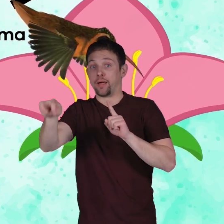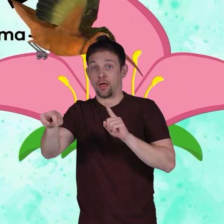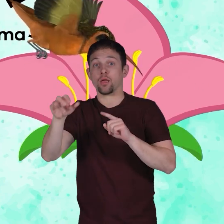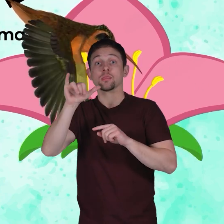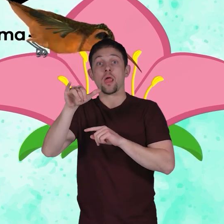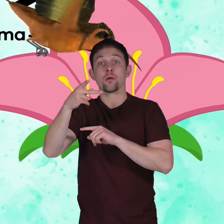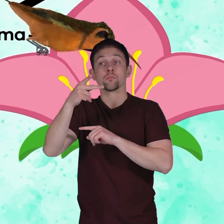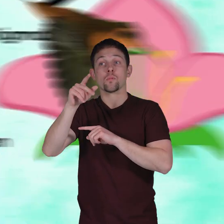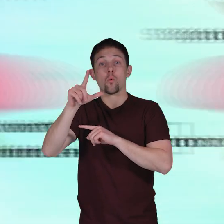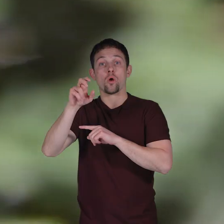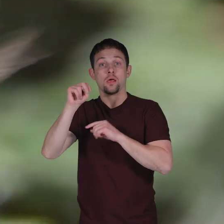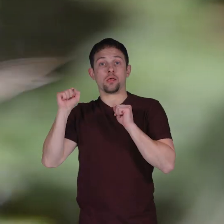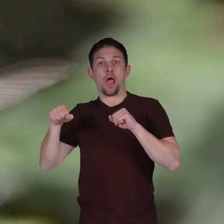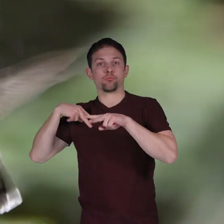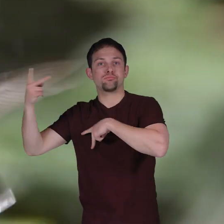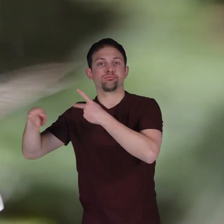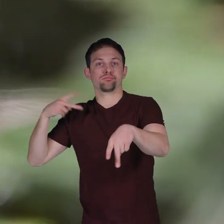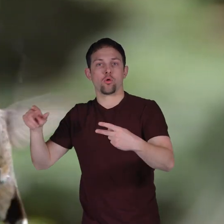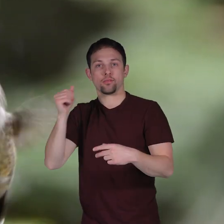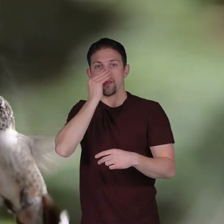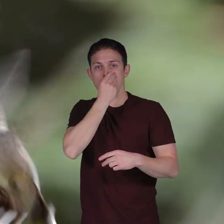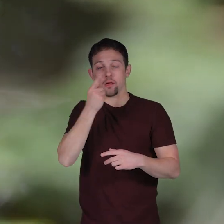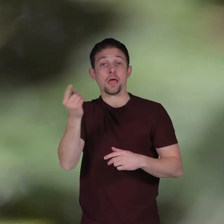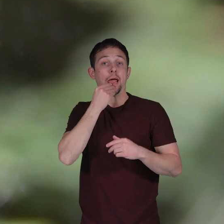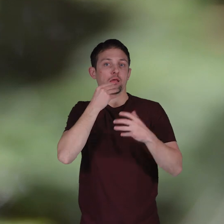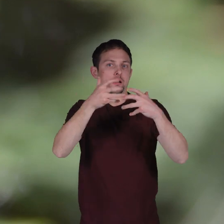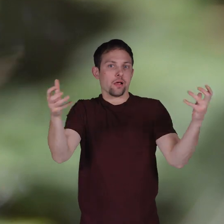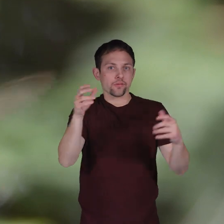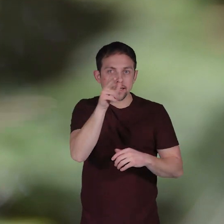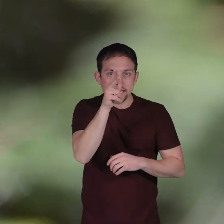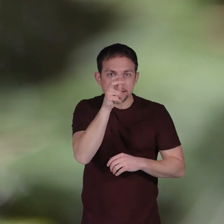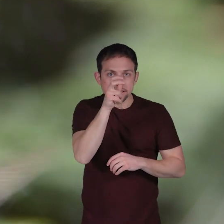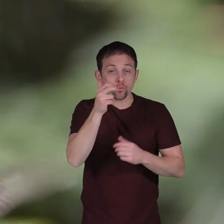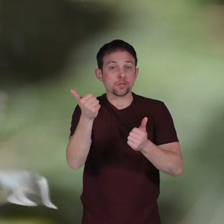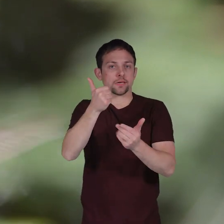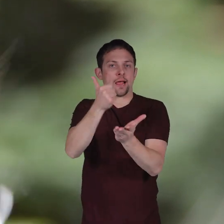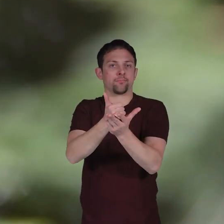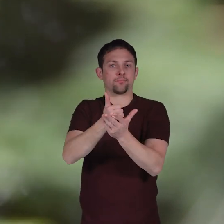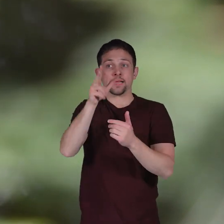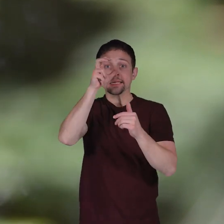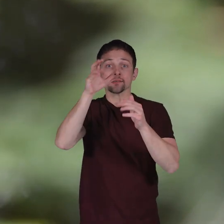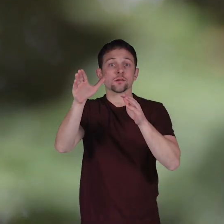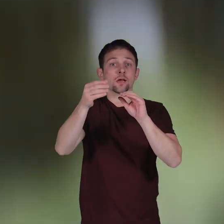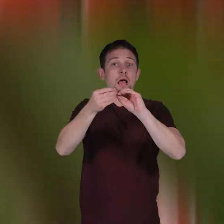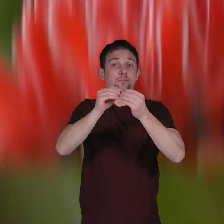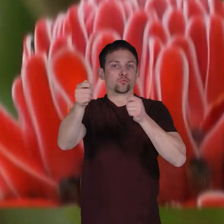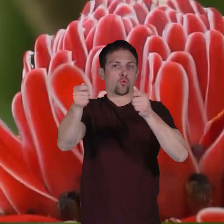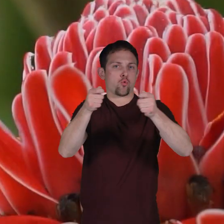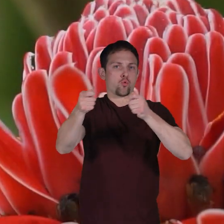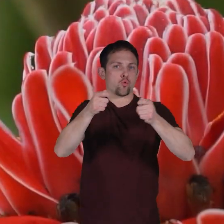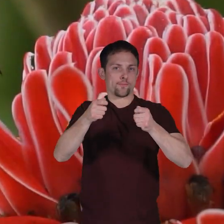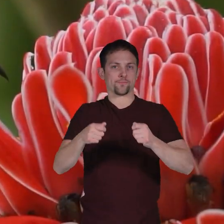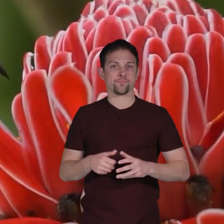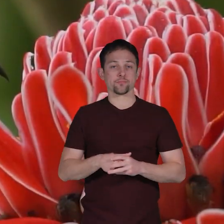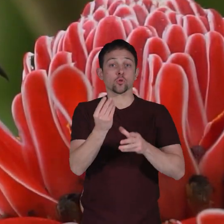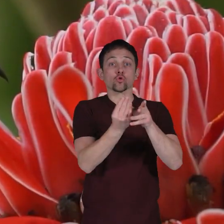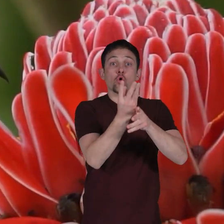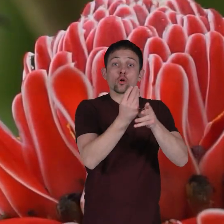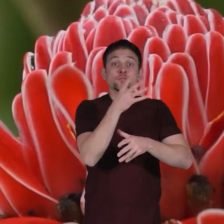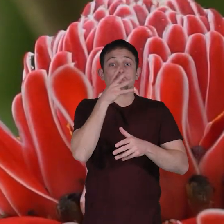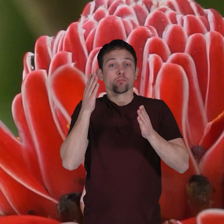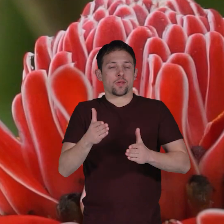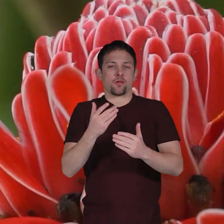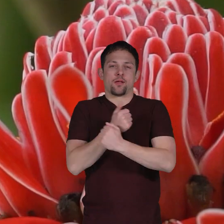pollinate many flowers. They also eat a lot of insects, which helps keep the population under control. Gardeners and farmers